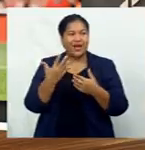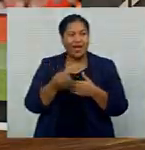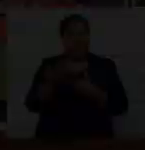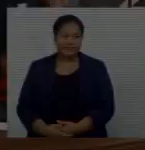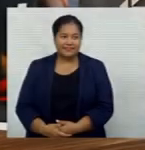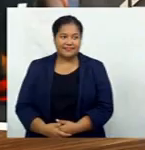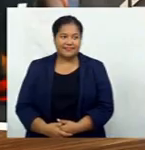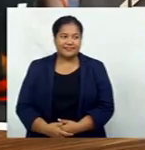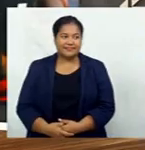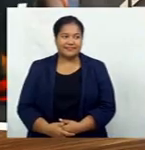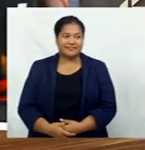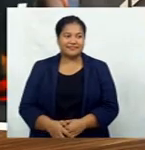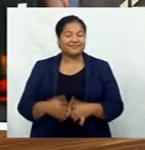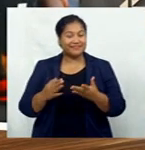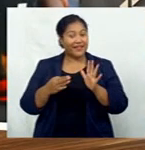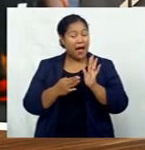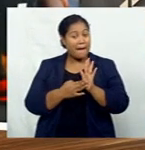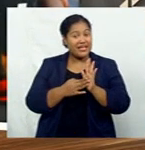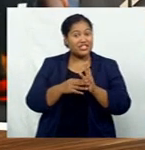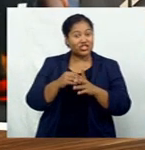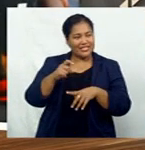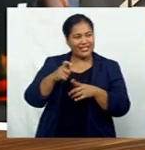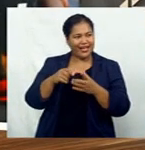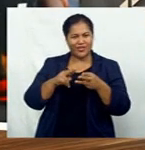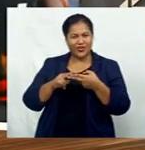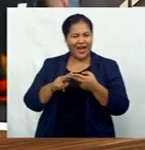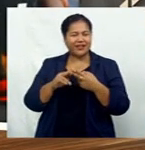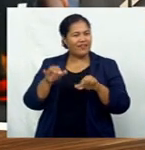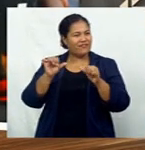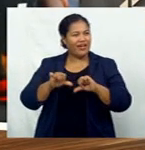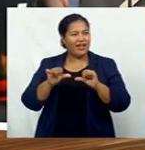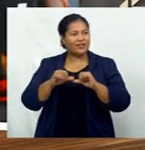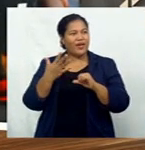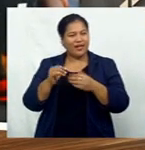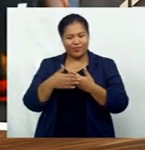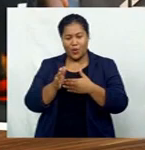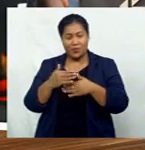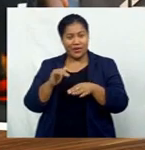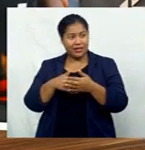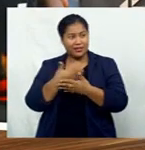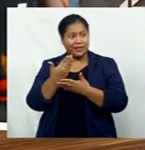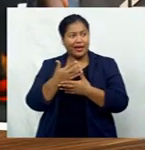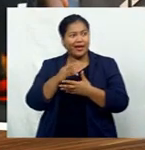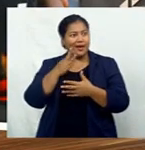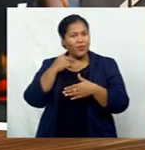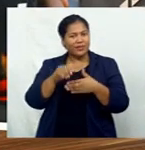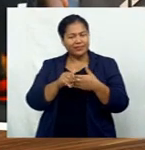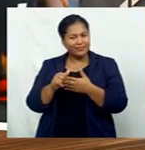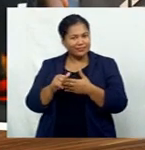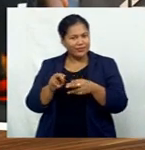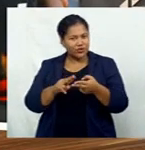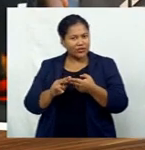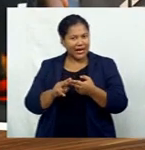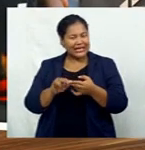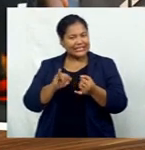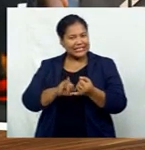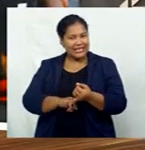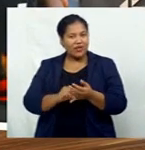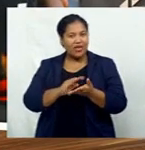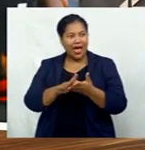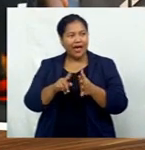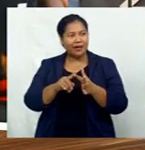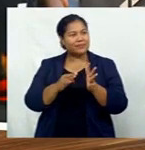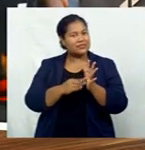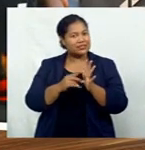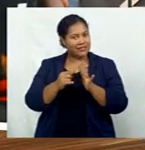dimension. Meanwhile, Manchester United failed to build on its opening day demolition of Leeds United as Southampton earned a fully